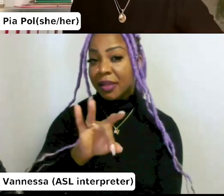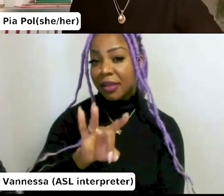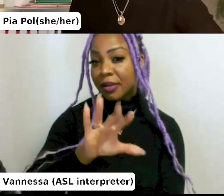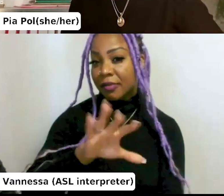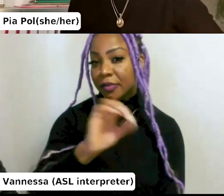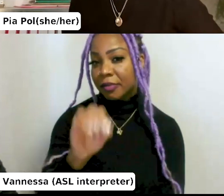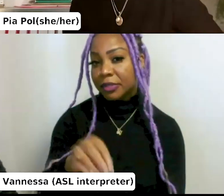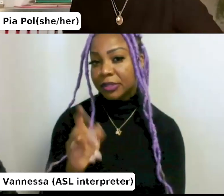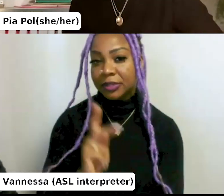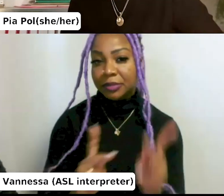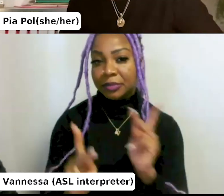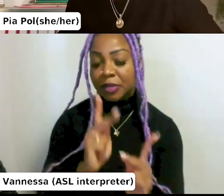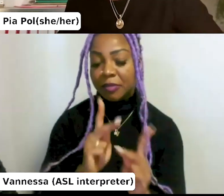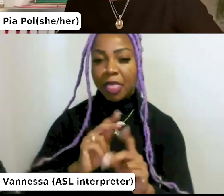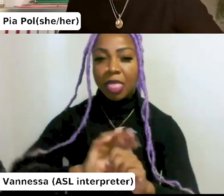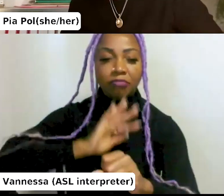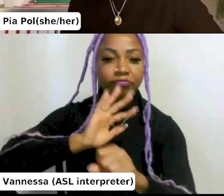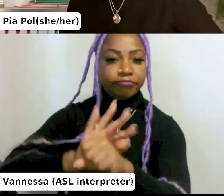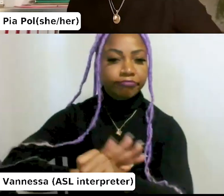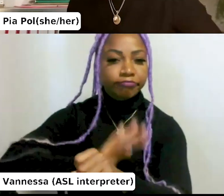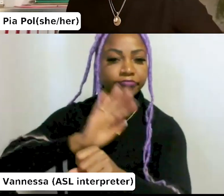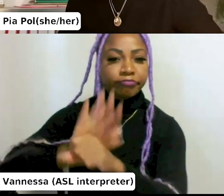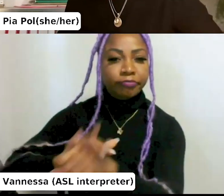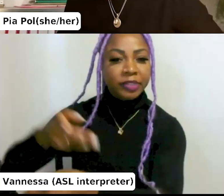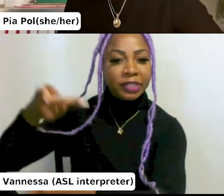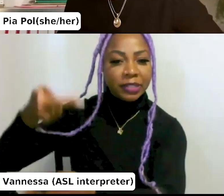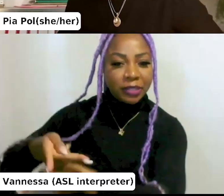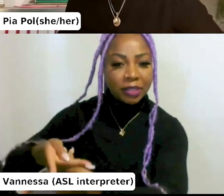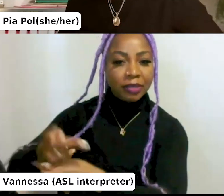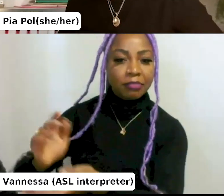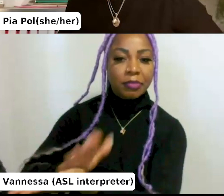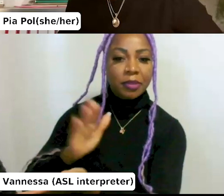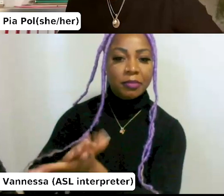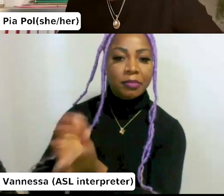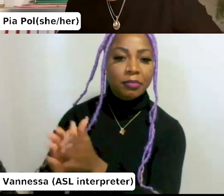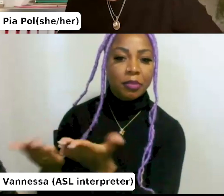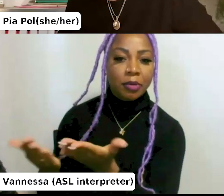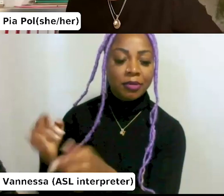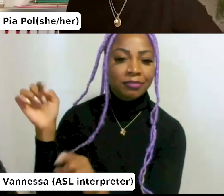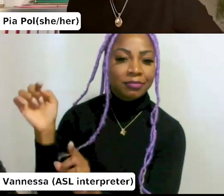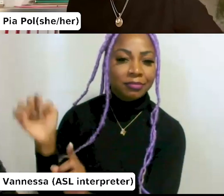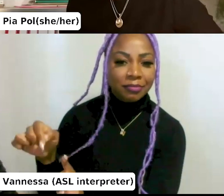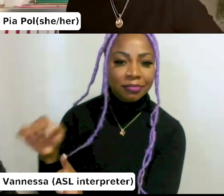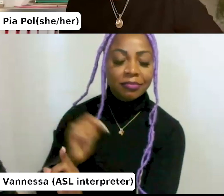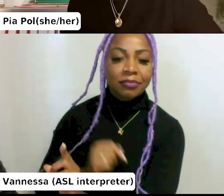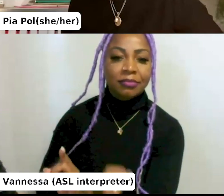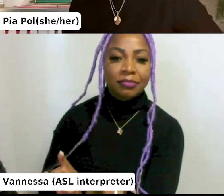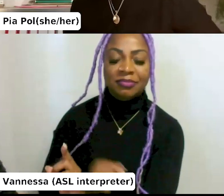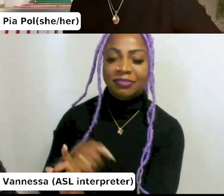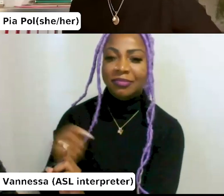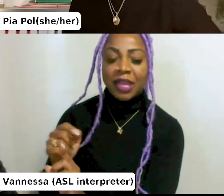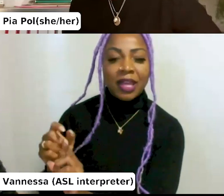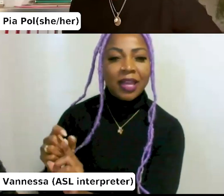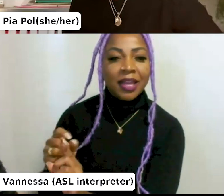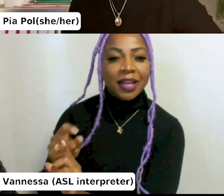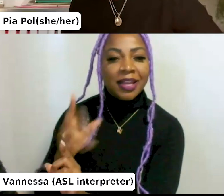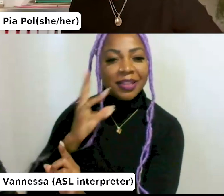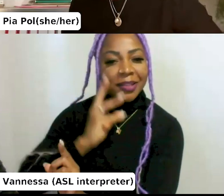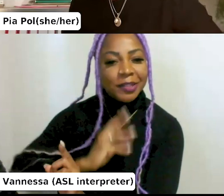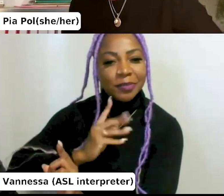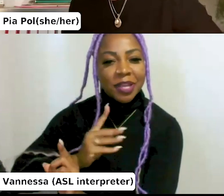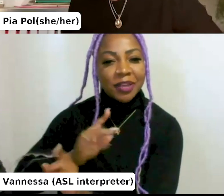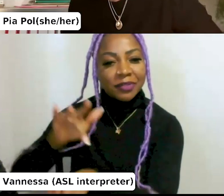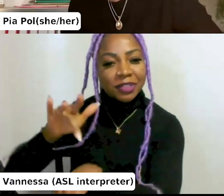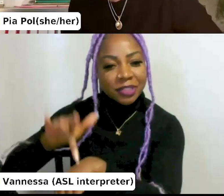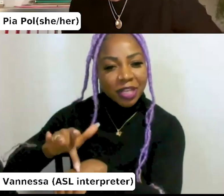of people are advocating for the paper book. They are saying like this tactility, the experience of the object, uh,